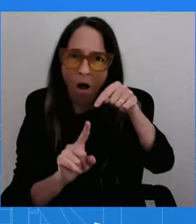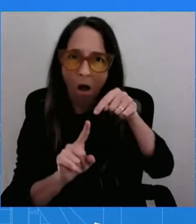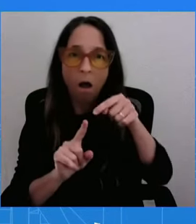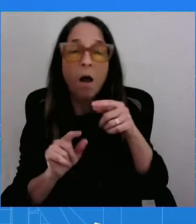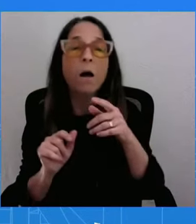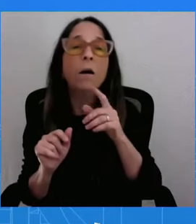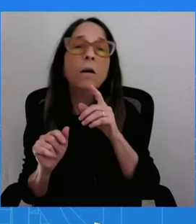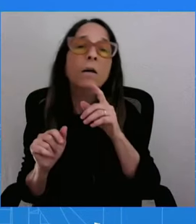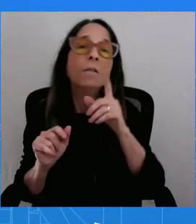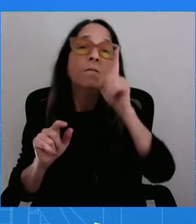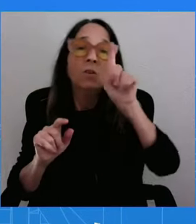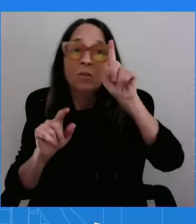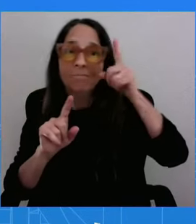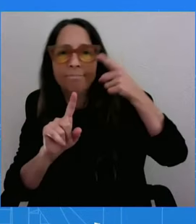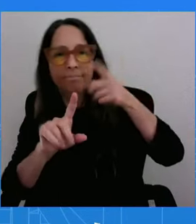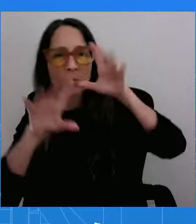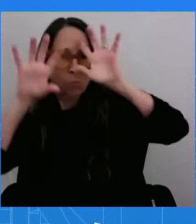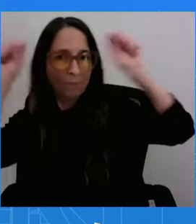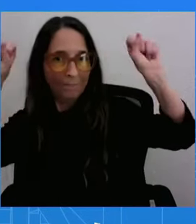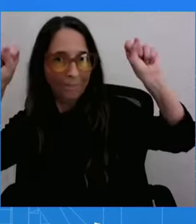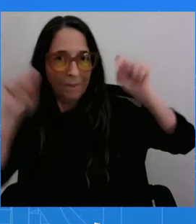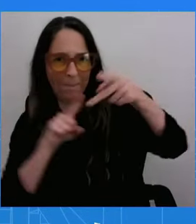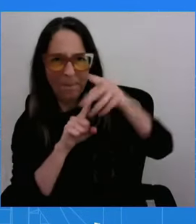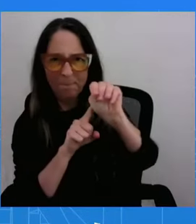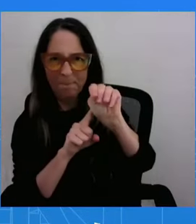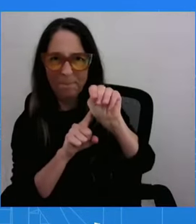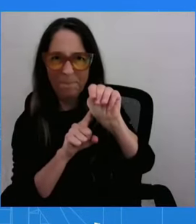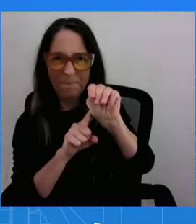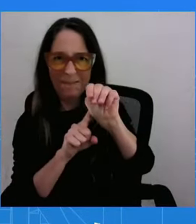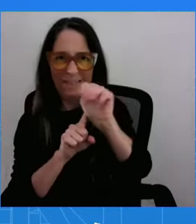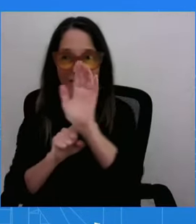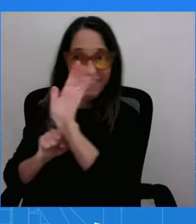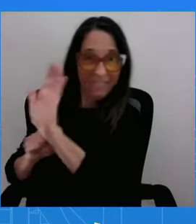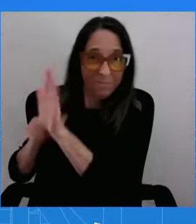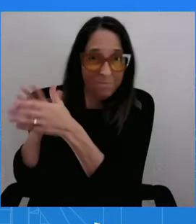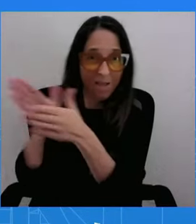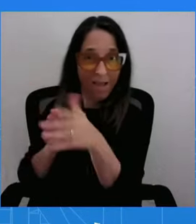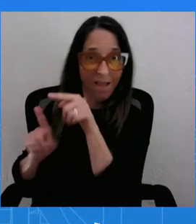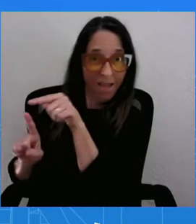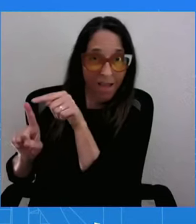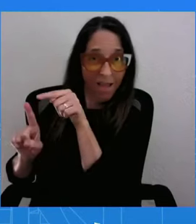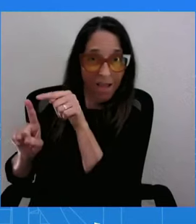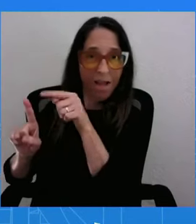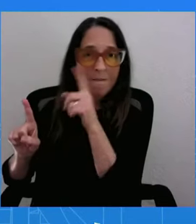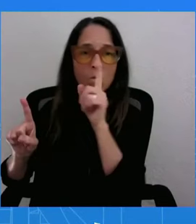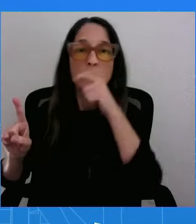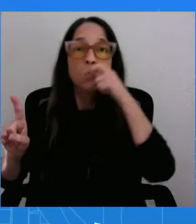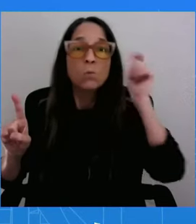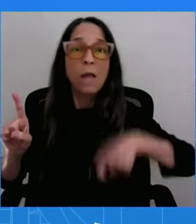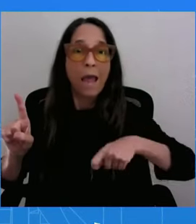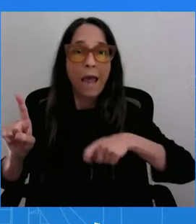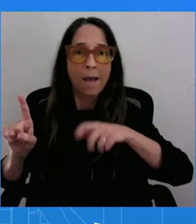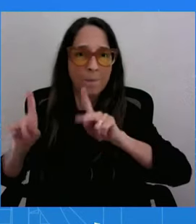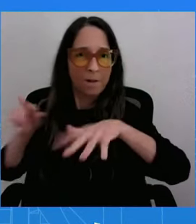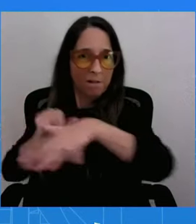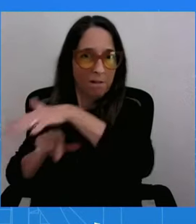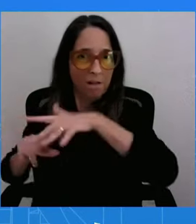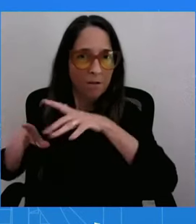people's prerogatives, his plan for a just peace, we would certainly welcome a role like that. And while they talk... I thought you said you only had one role.